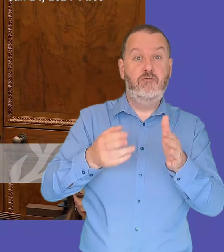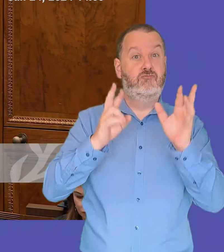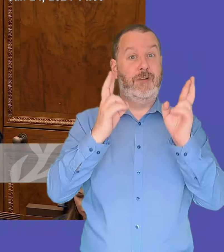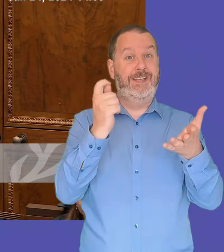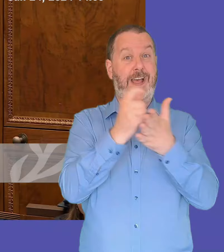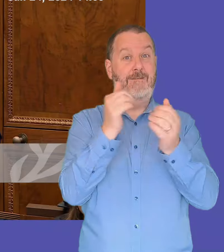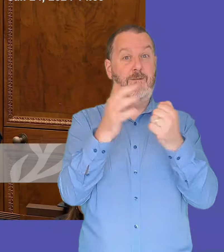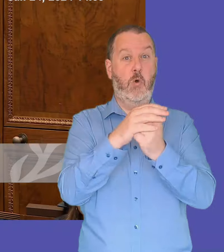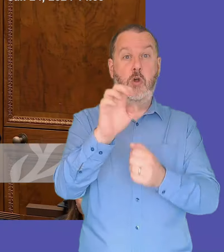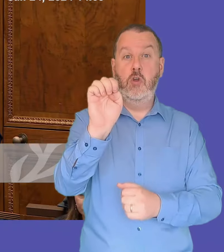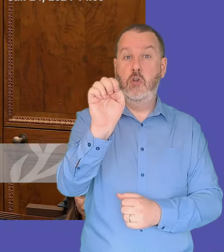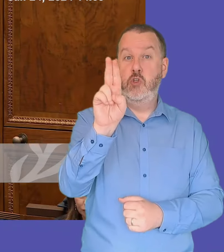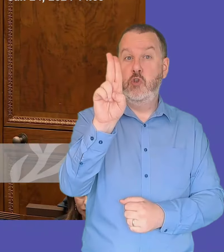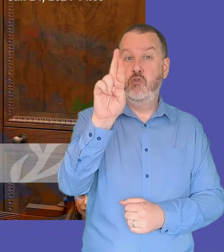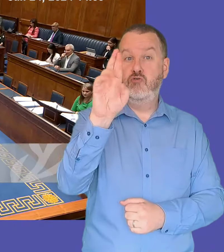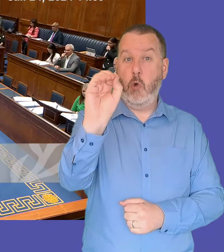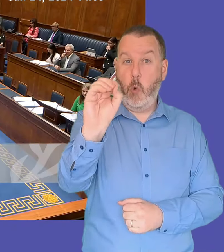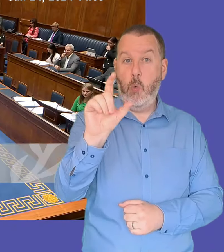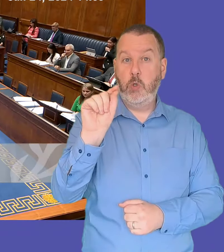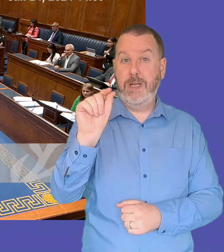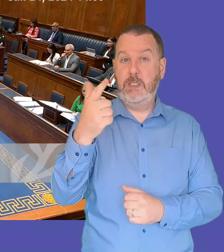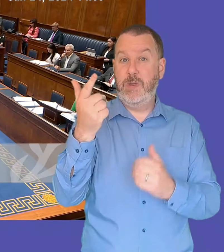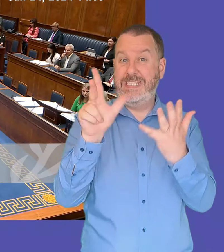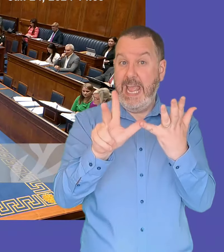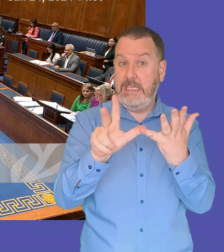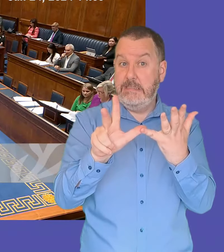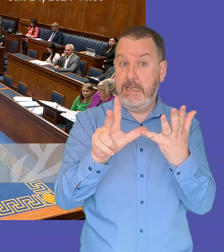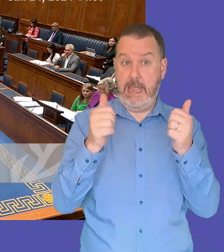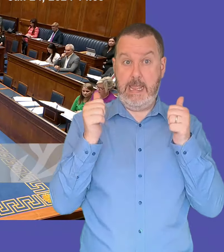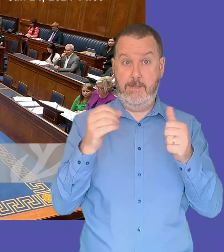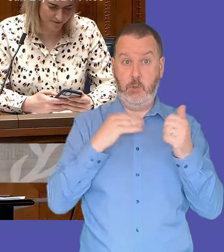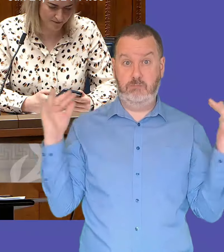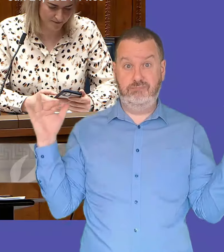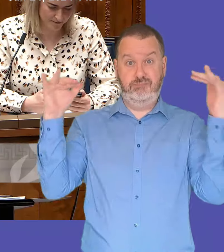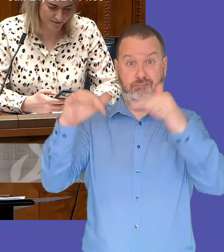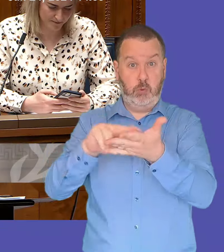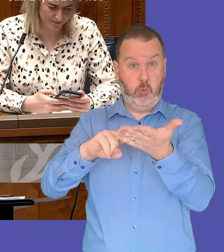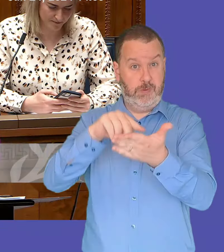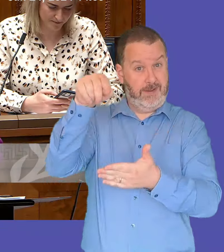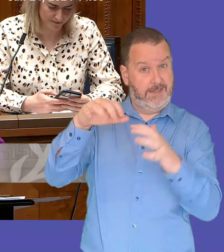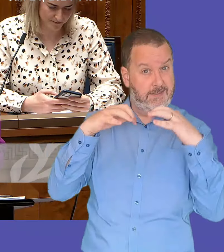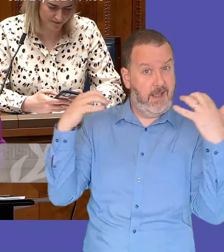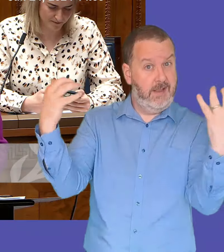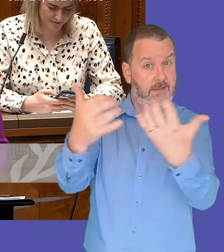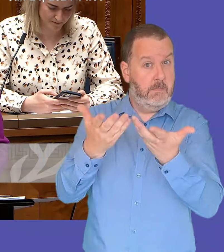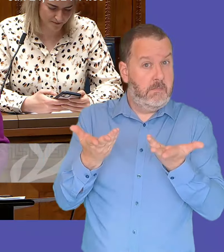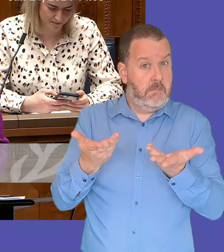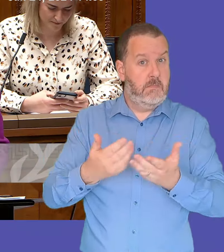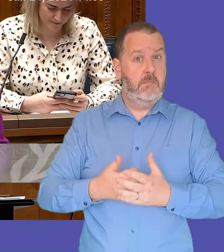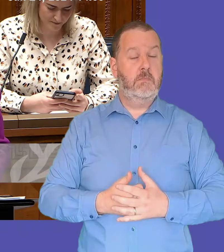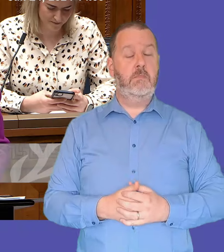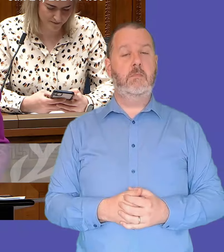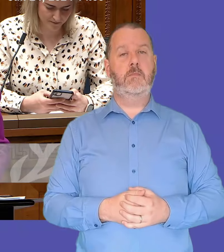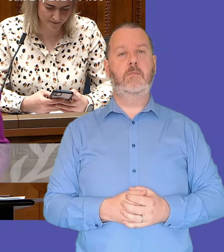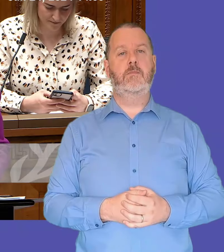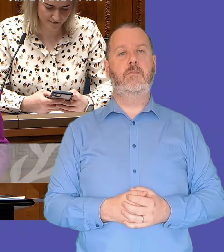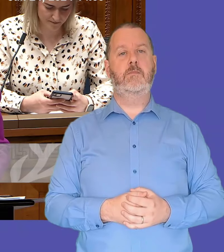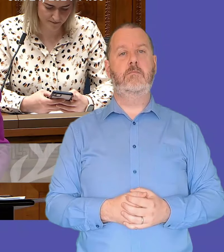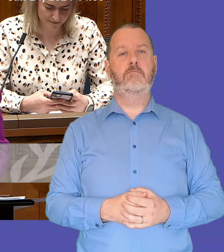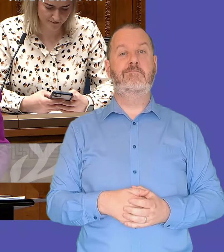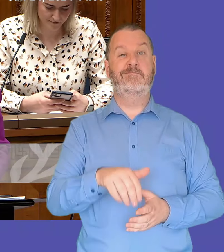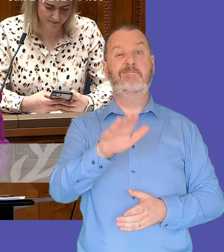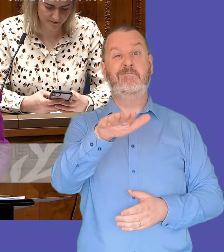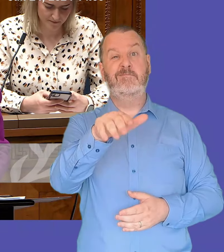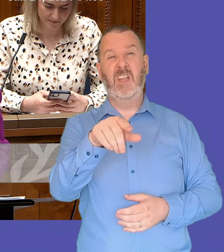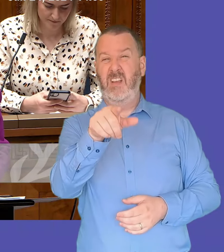european championships in 2028 first minister uh thank the member for that um you shouldn't be surprised that it